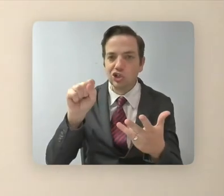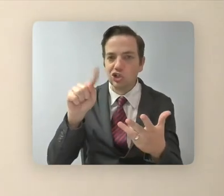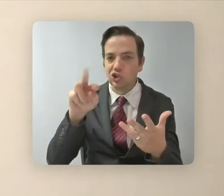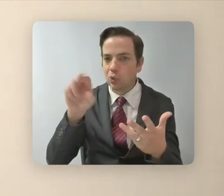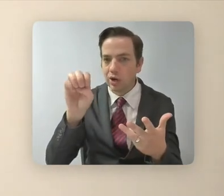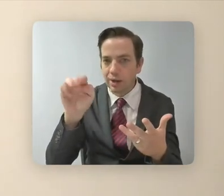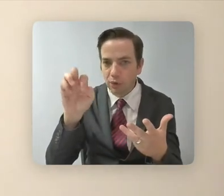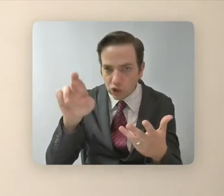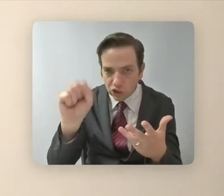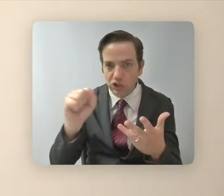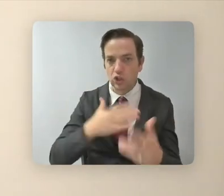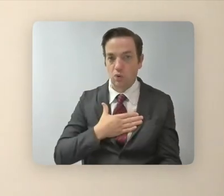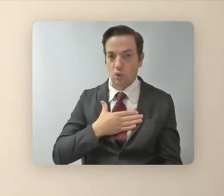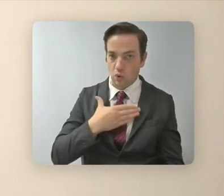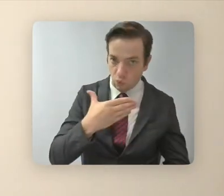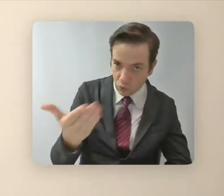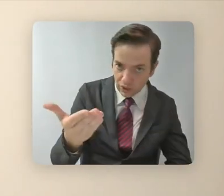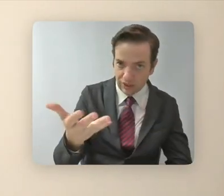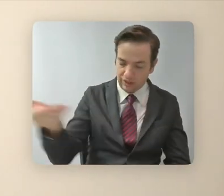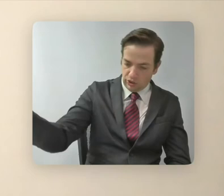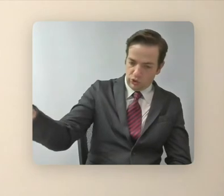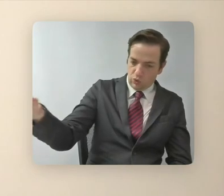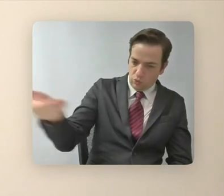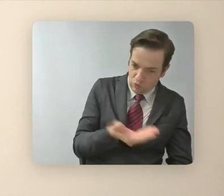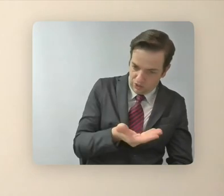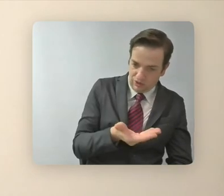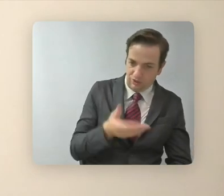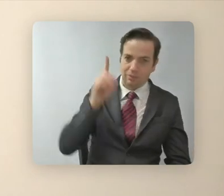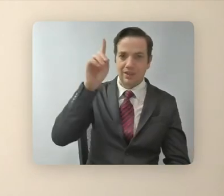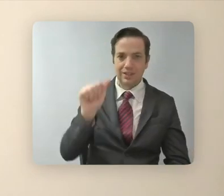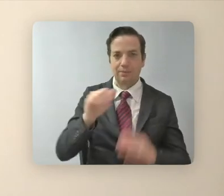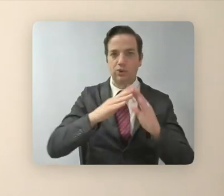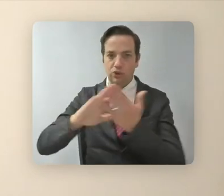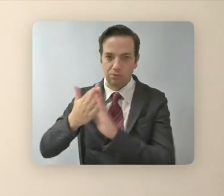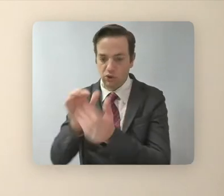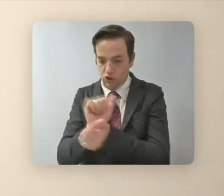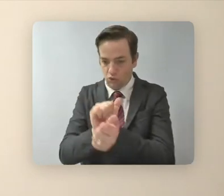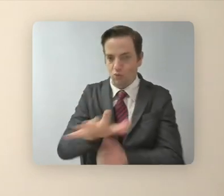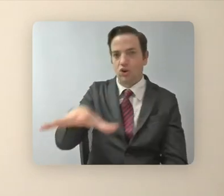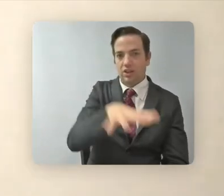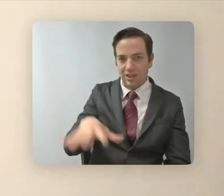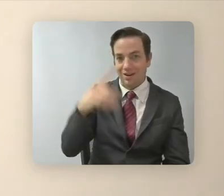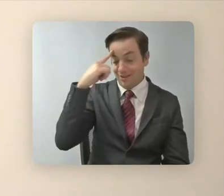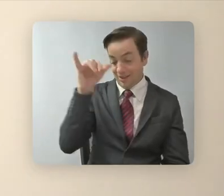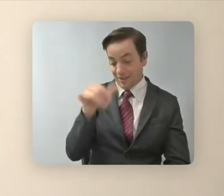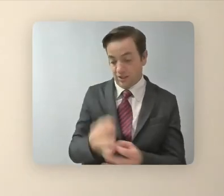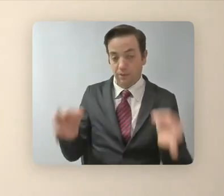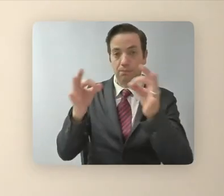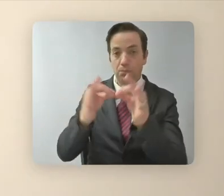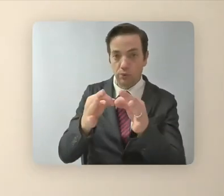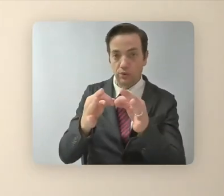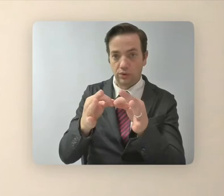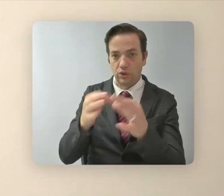that are willing to open up those doors of opportunity. I think that's really important. And, you know, I do